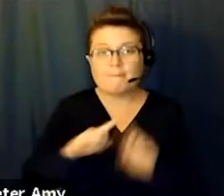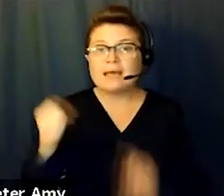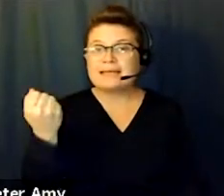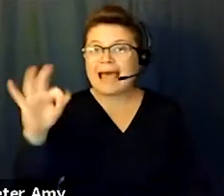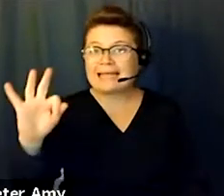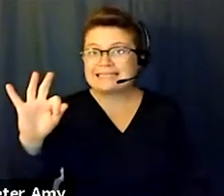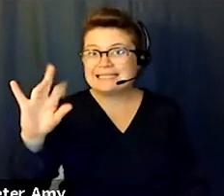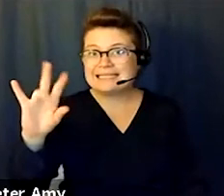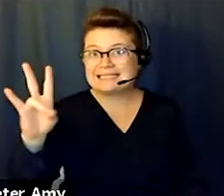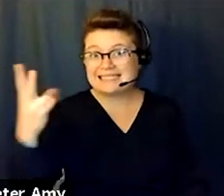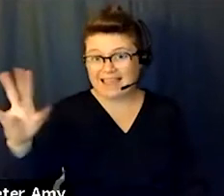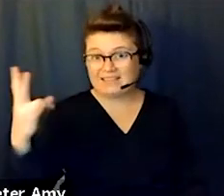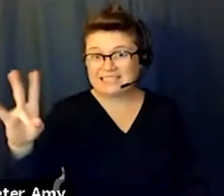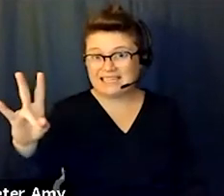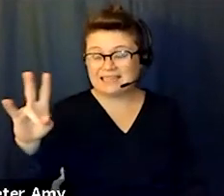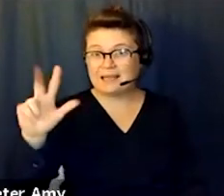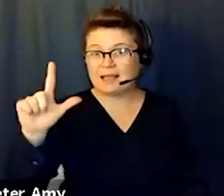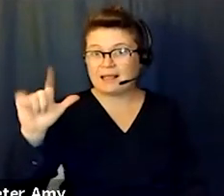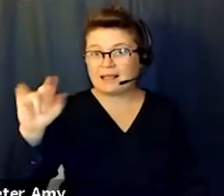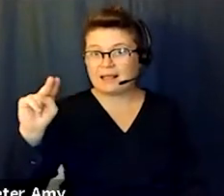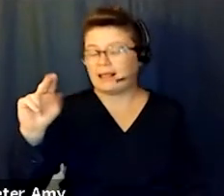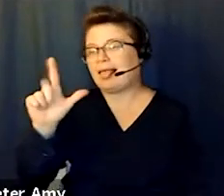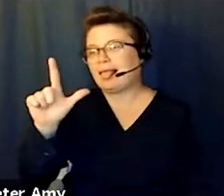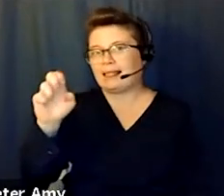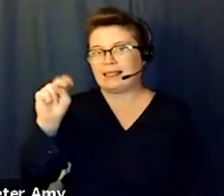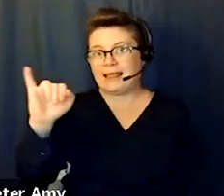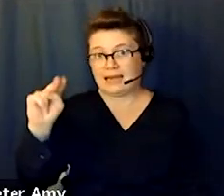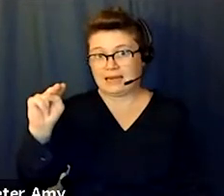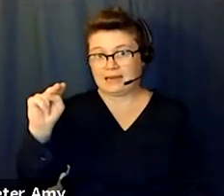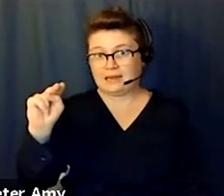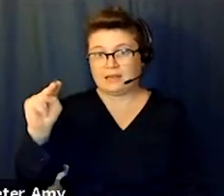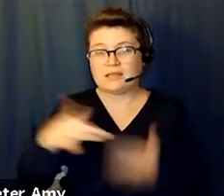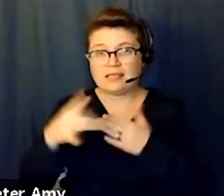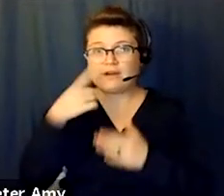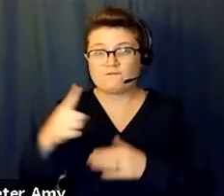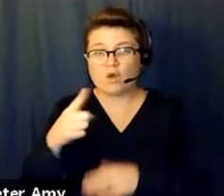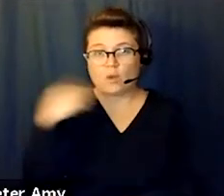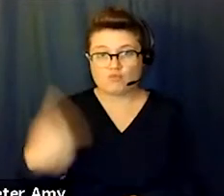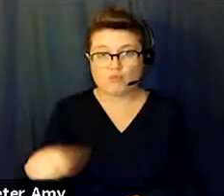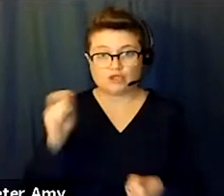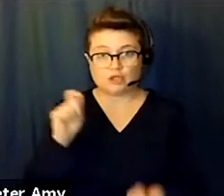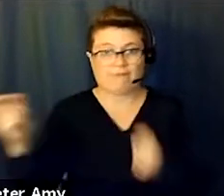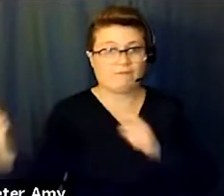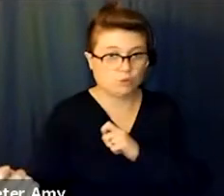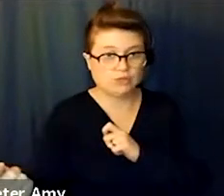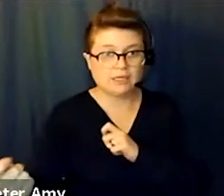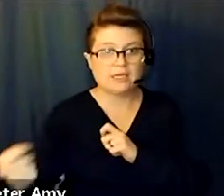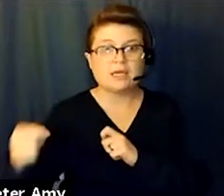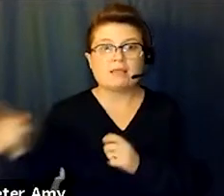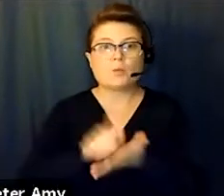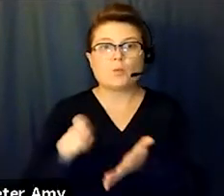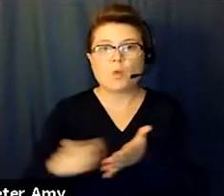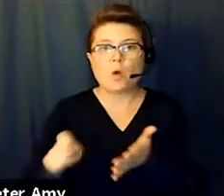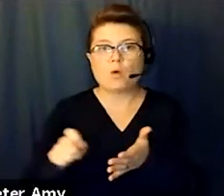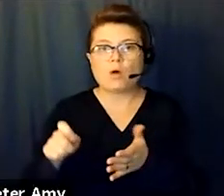Vladimir Lenin, the leader of the Russian Revolution, wrote a beautiful pamphlet called Imperialism, the Highest Stage of Capitalism. And he wrote